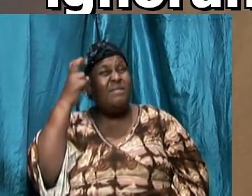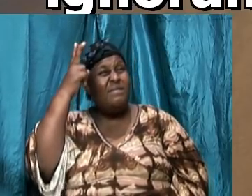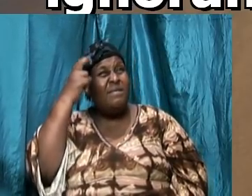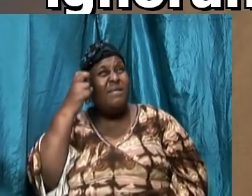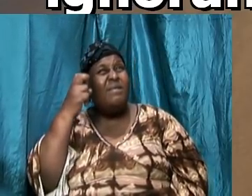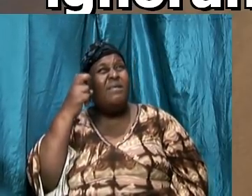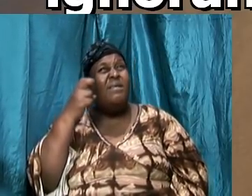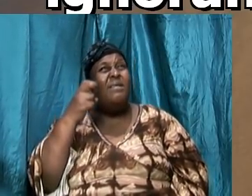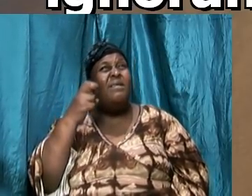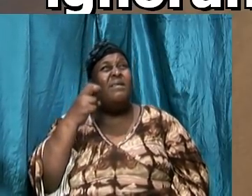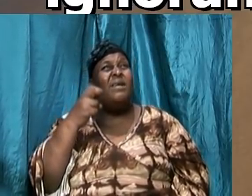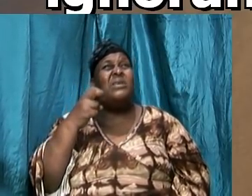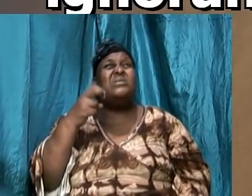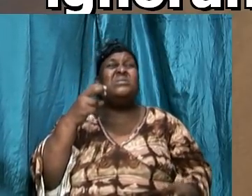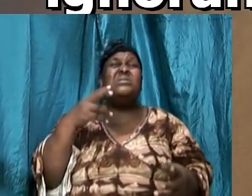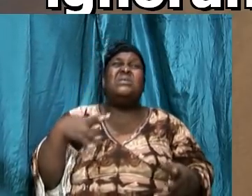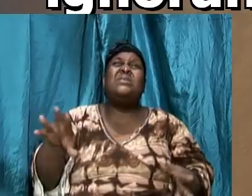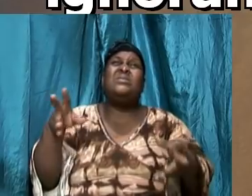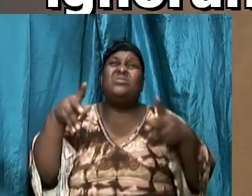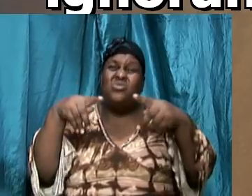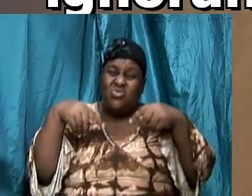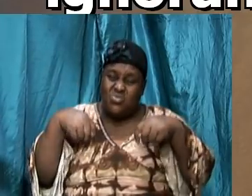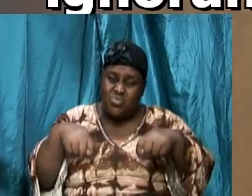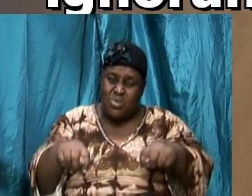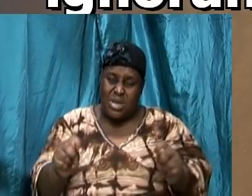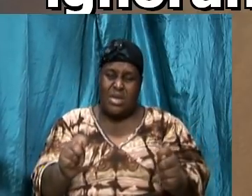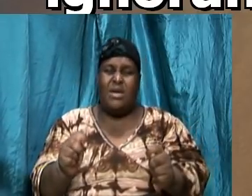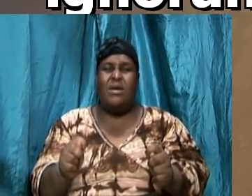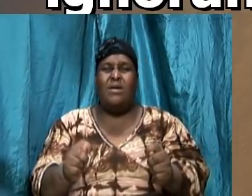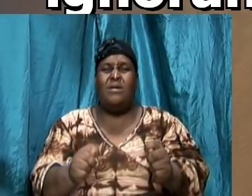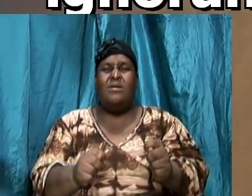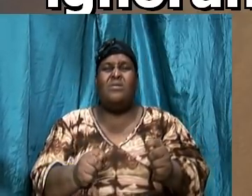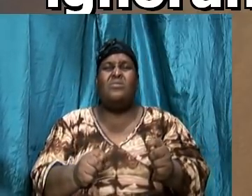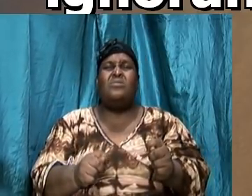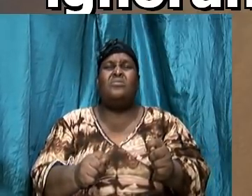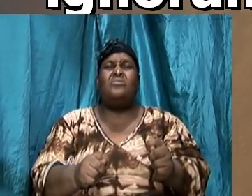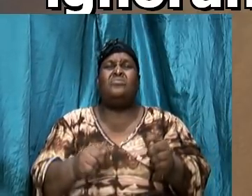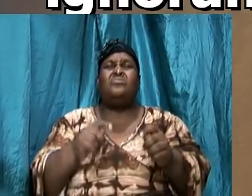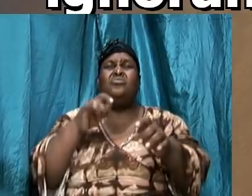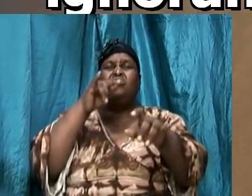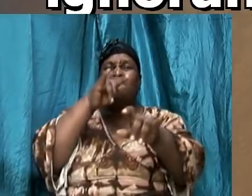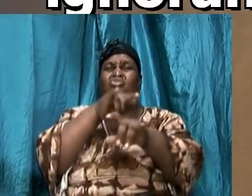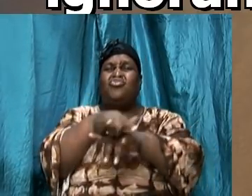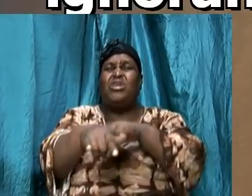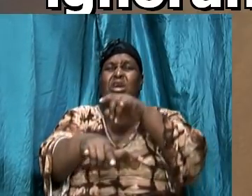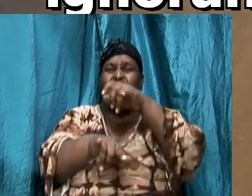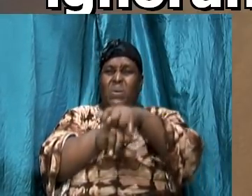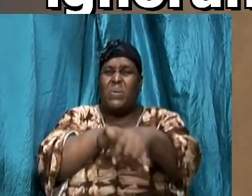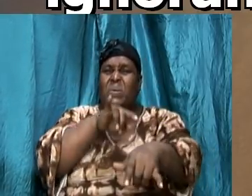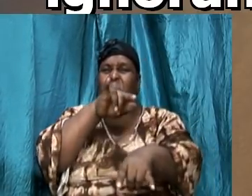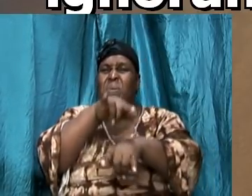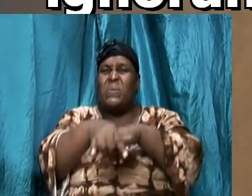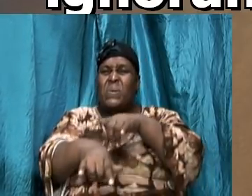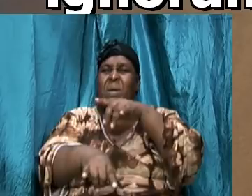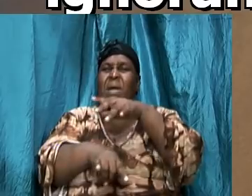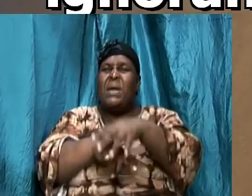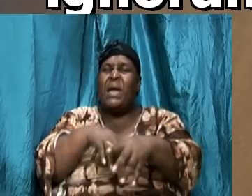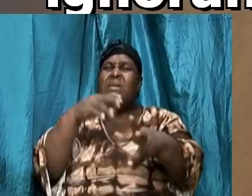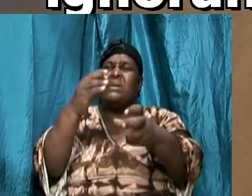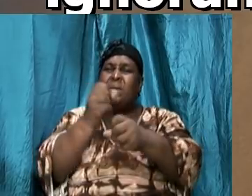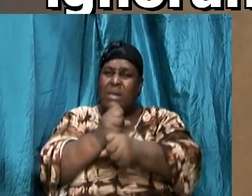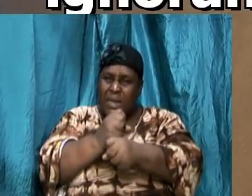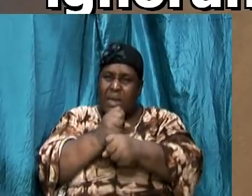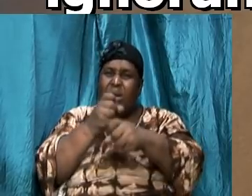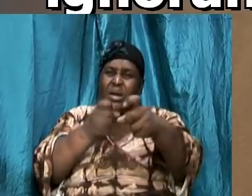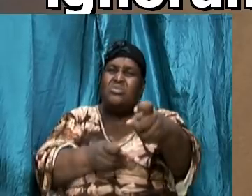a particular road that always is leading to our minds or our intellect